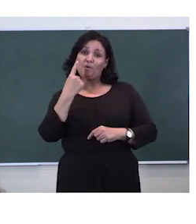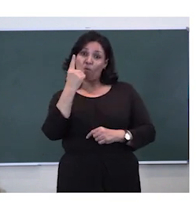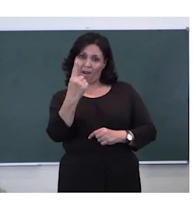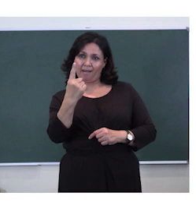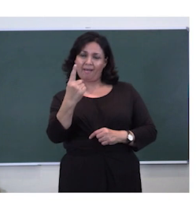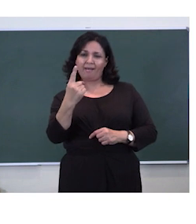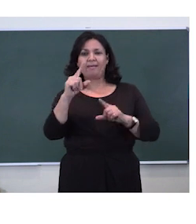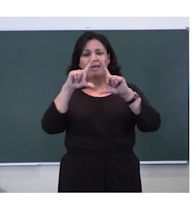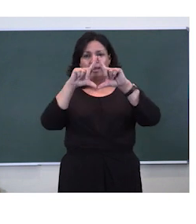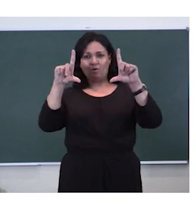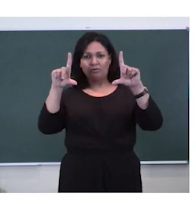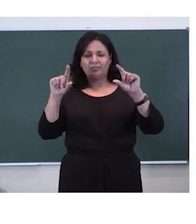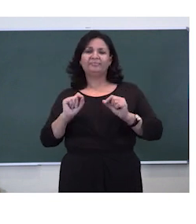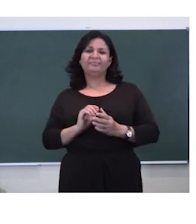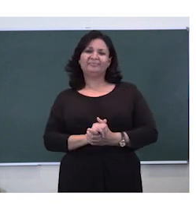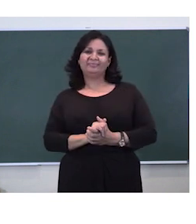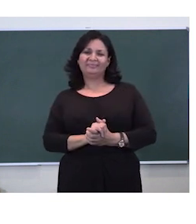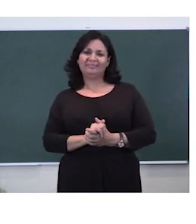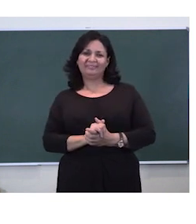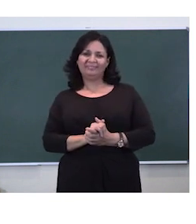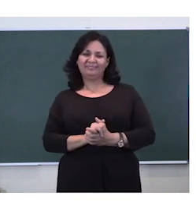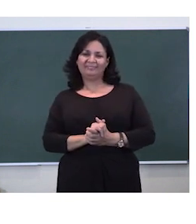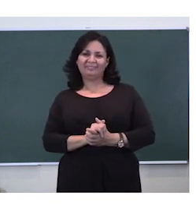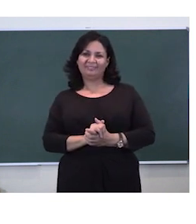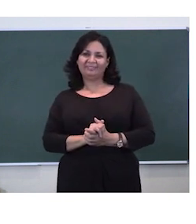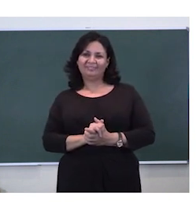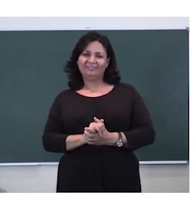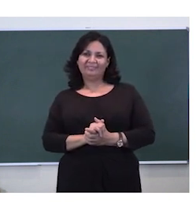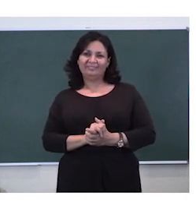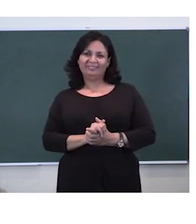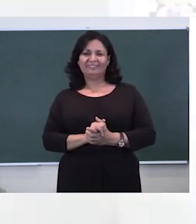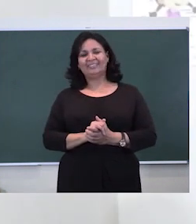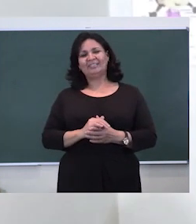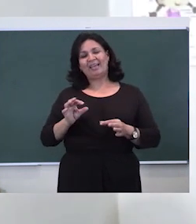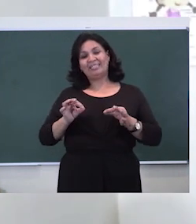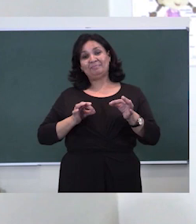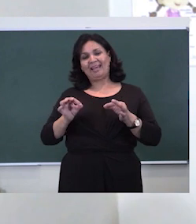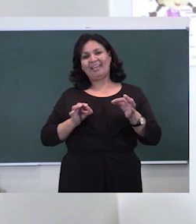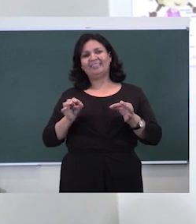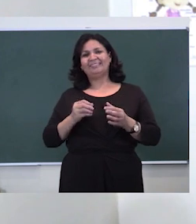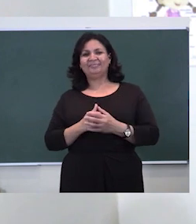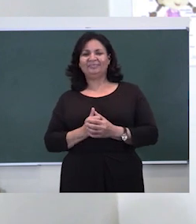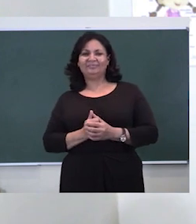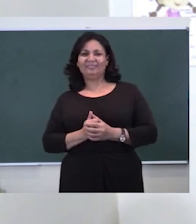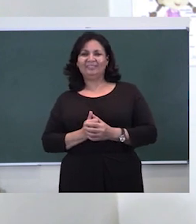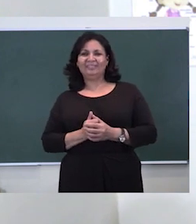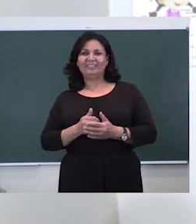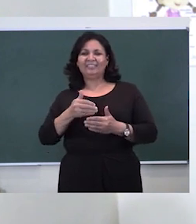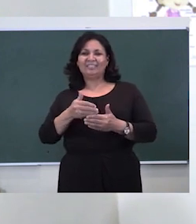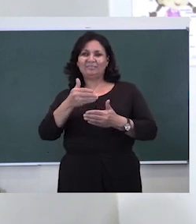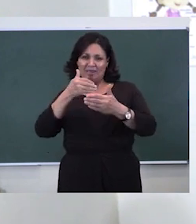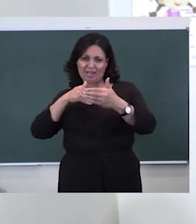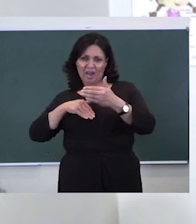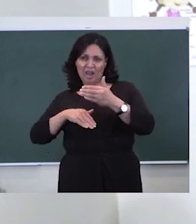Whilst you are doing that, let me try and explain the other exercise. Just below there is